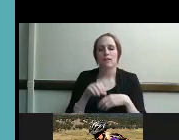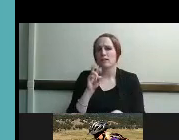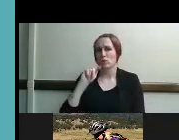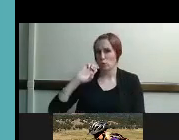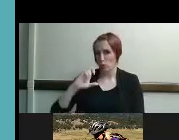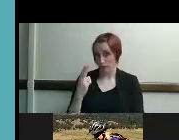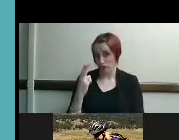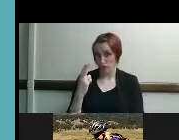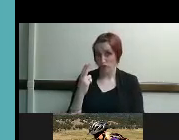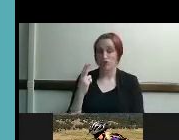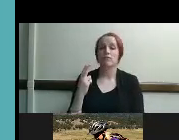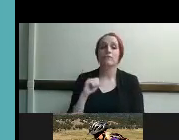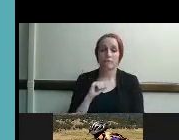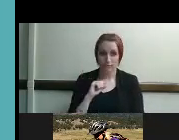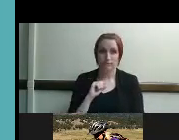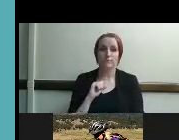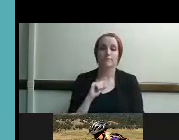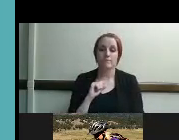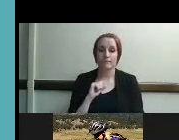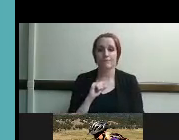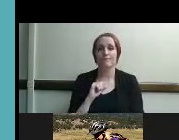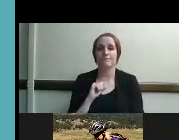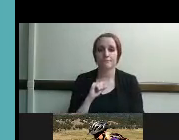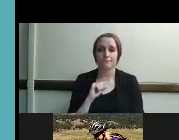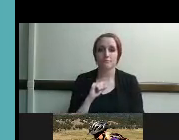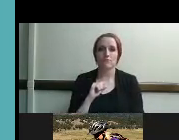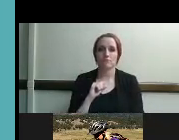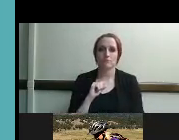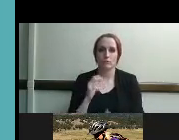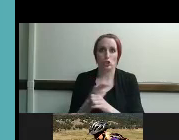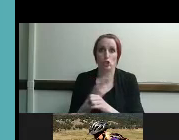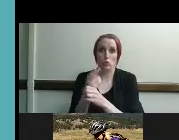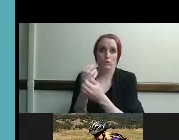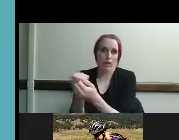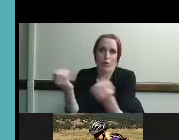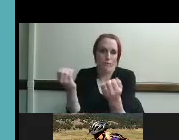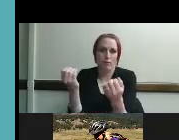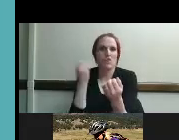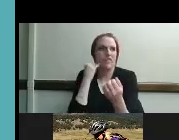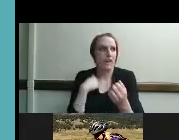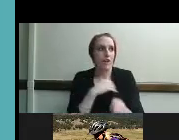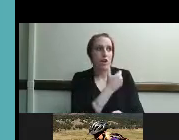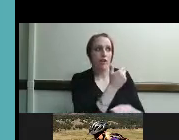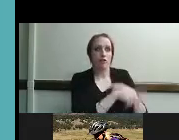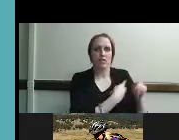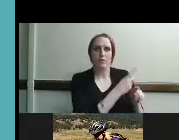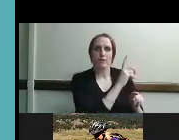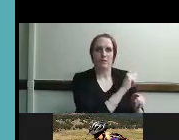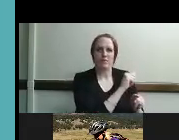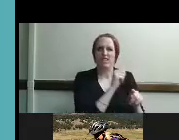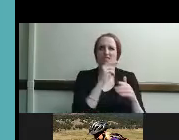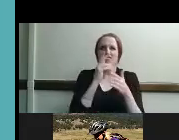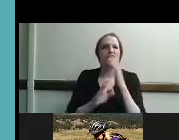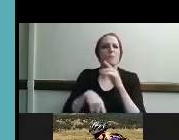equipment if they have other disabilities a braille display for example and